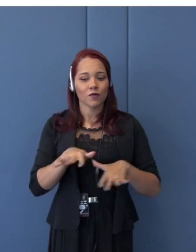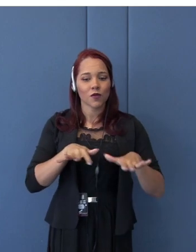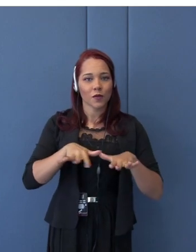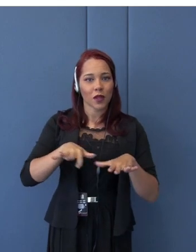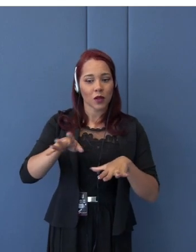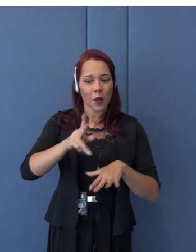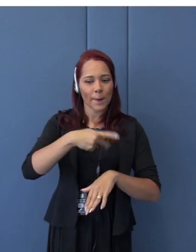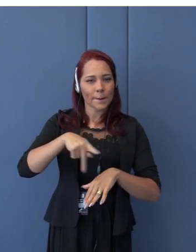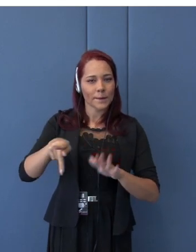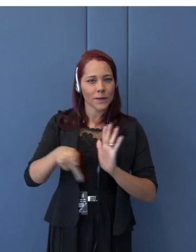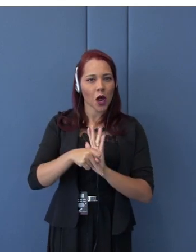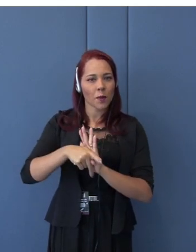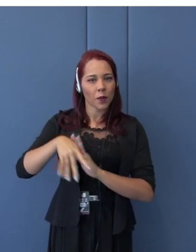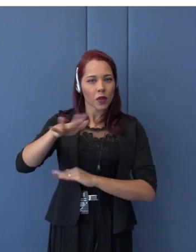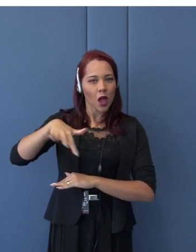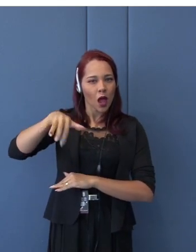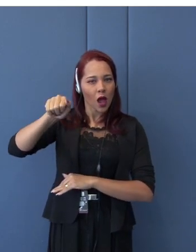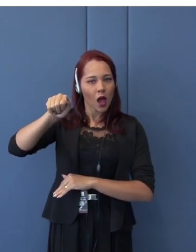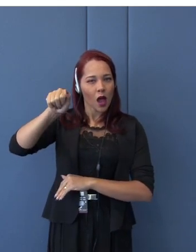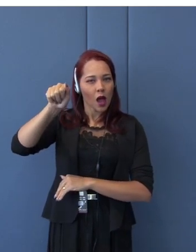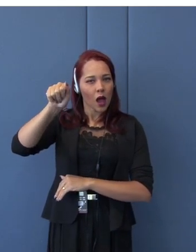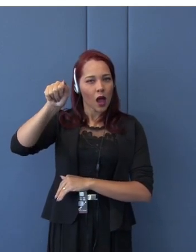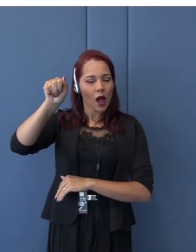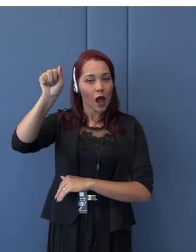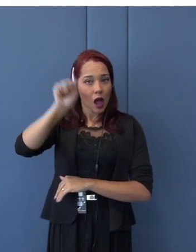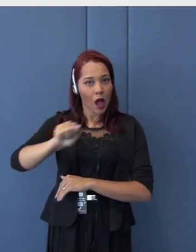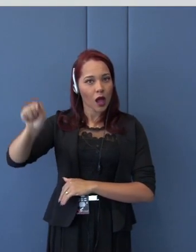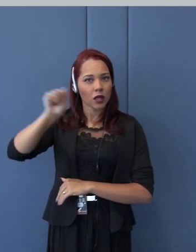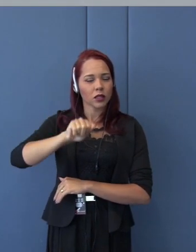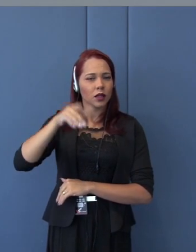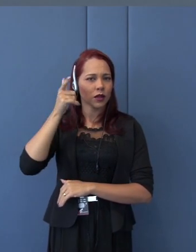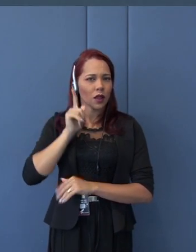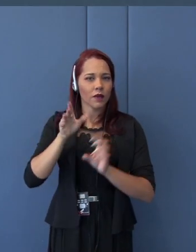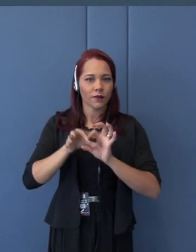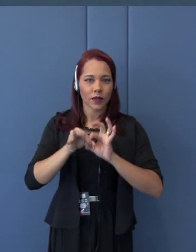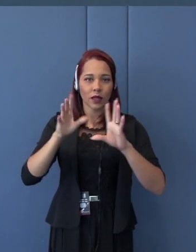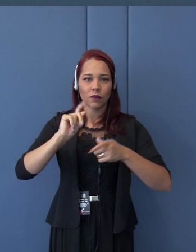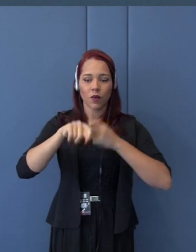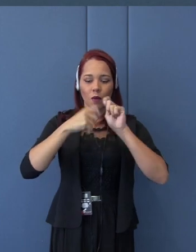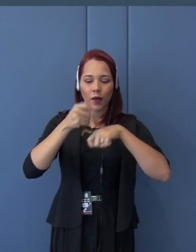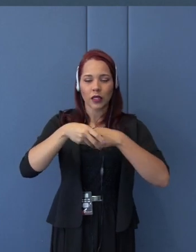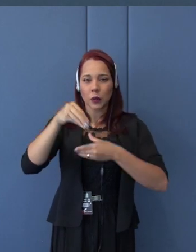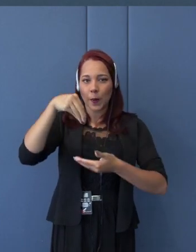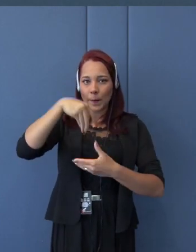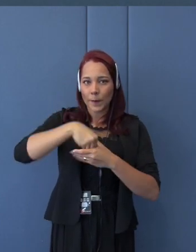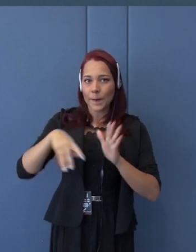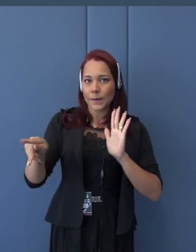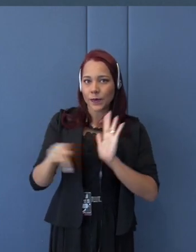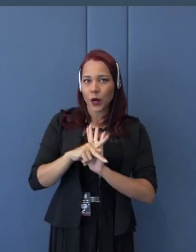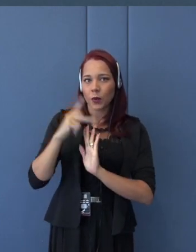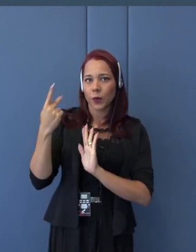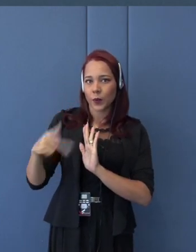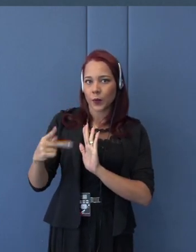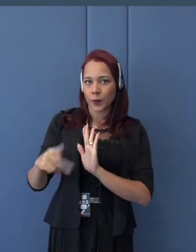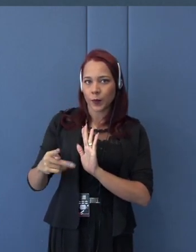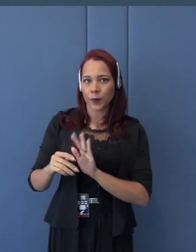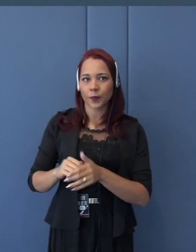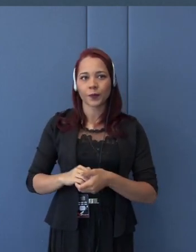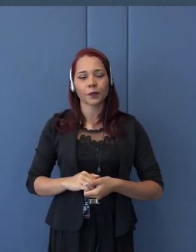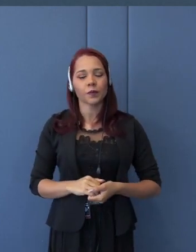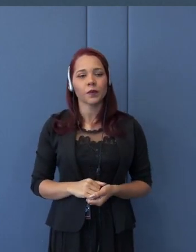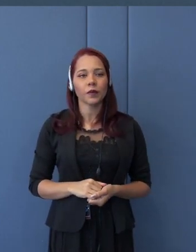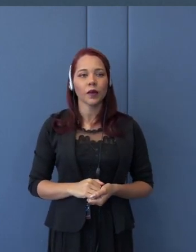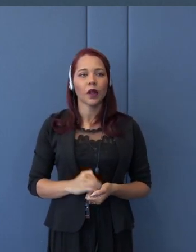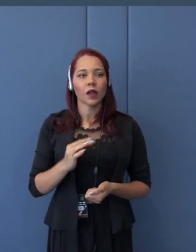been promoting free trade area within themselves. So, in order to be eligible for,